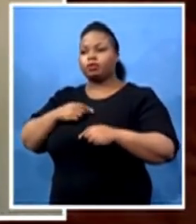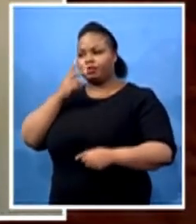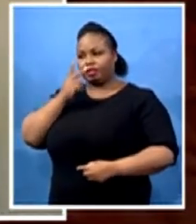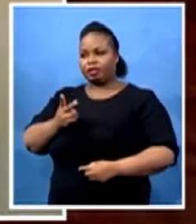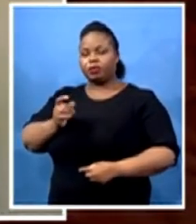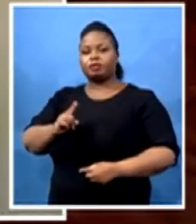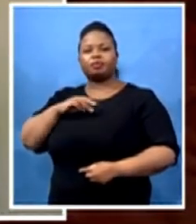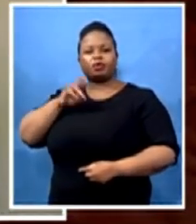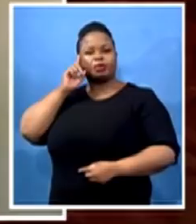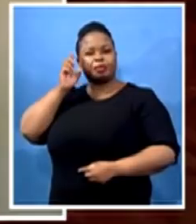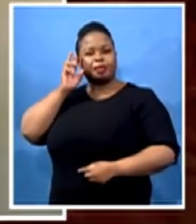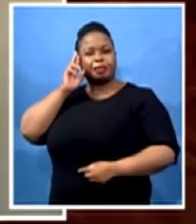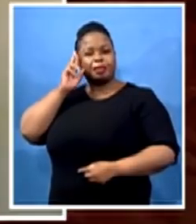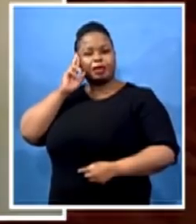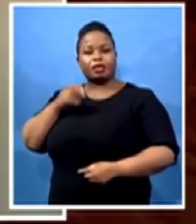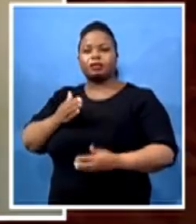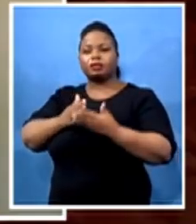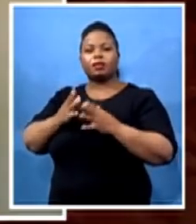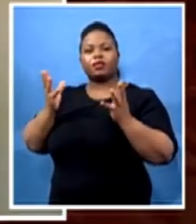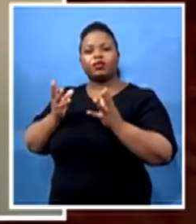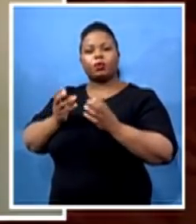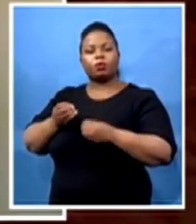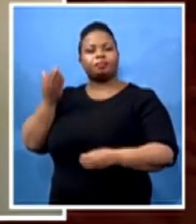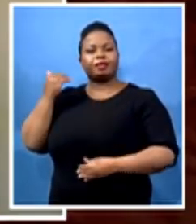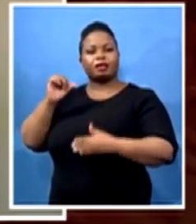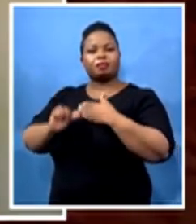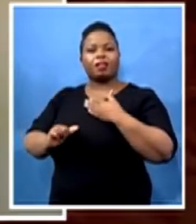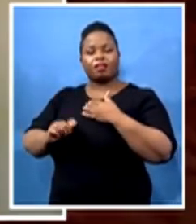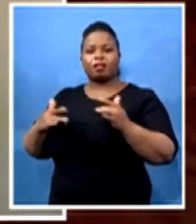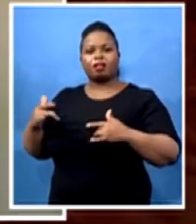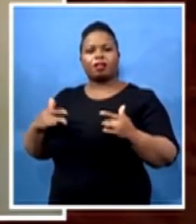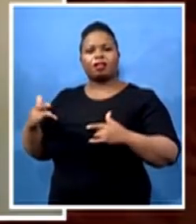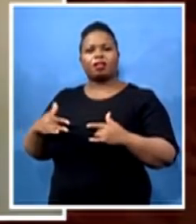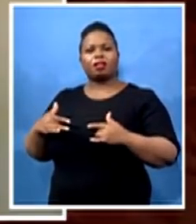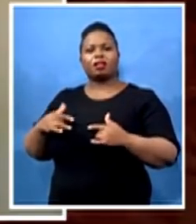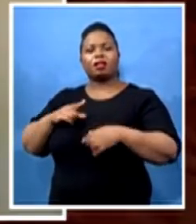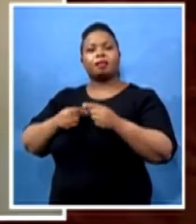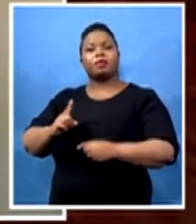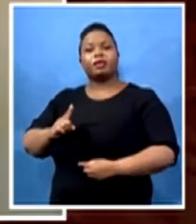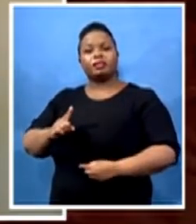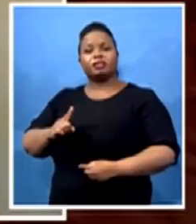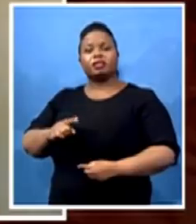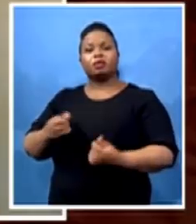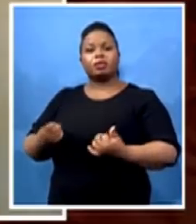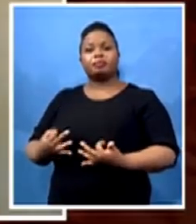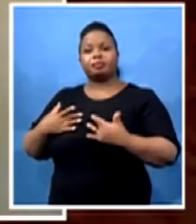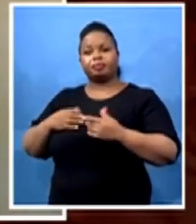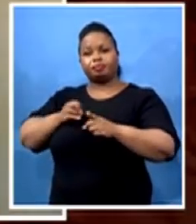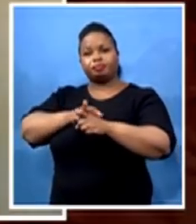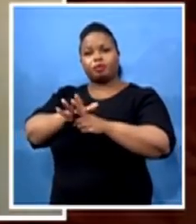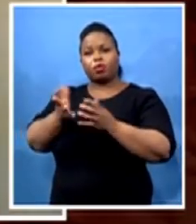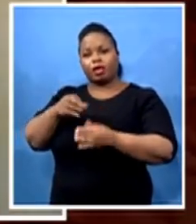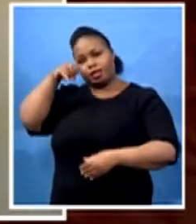weeks ago, last month, we were concerned about the infection rate around the mining area, which speaks to the